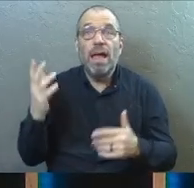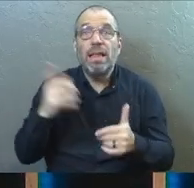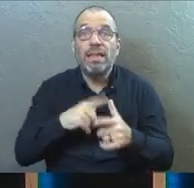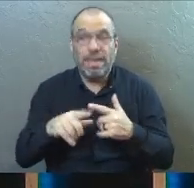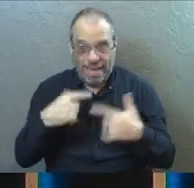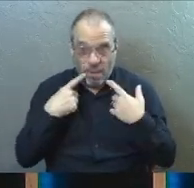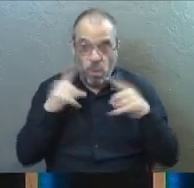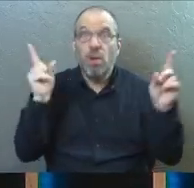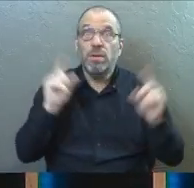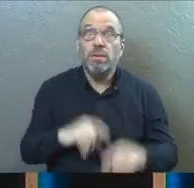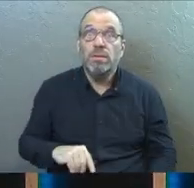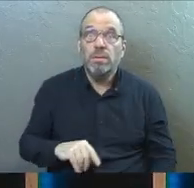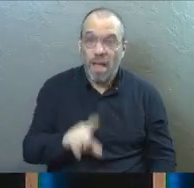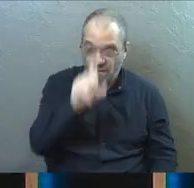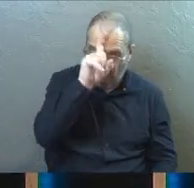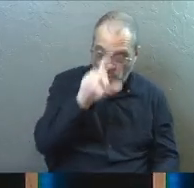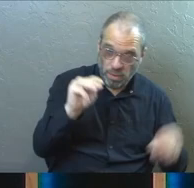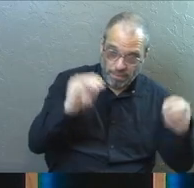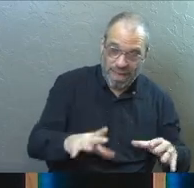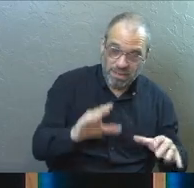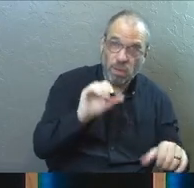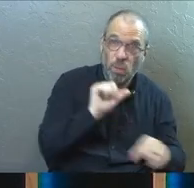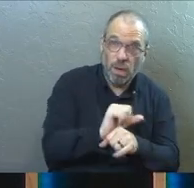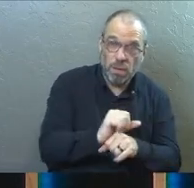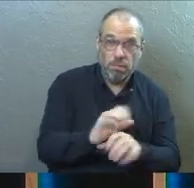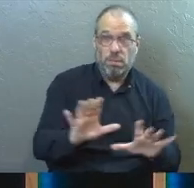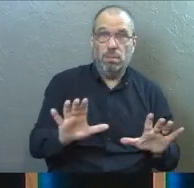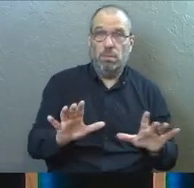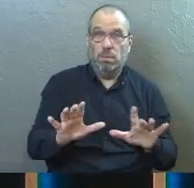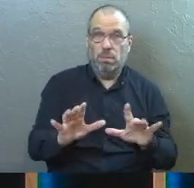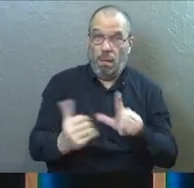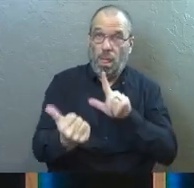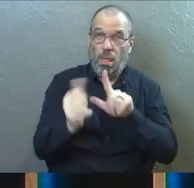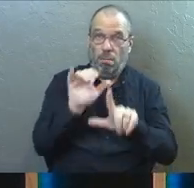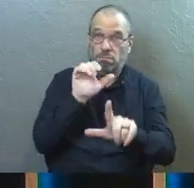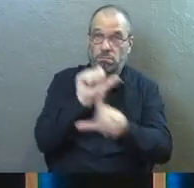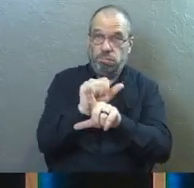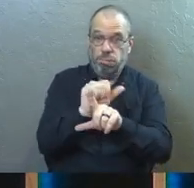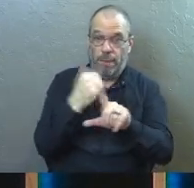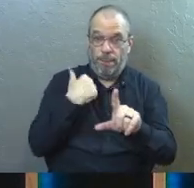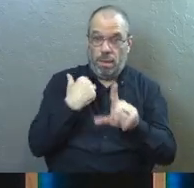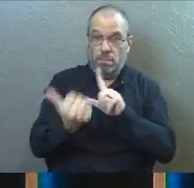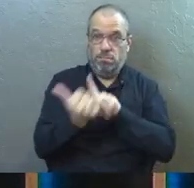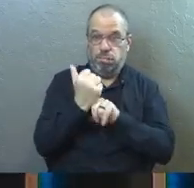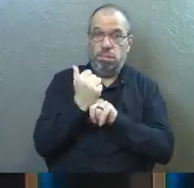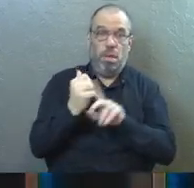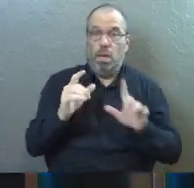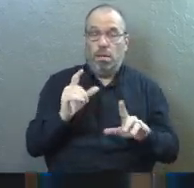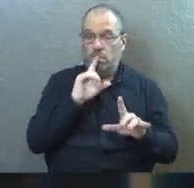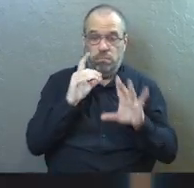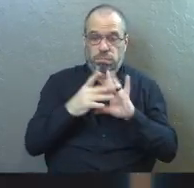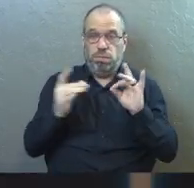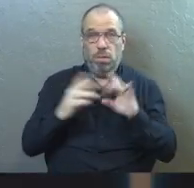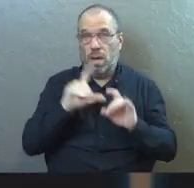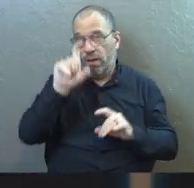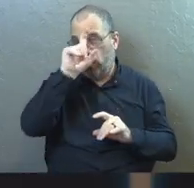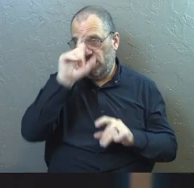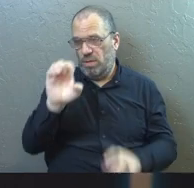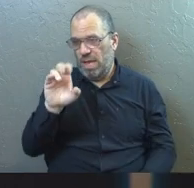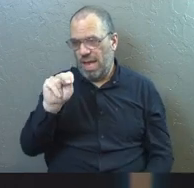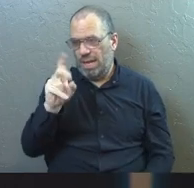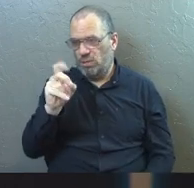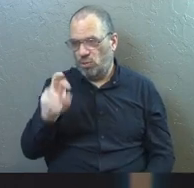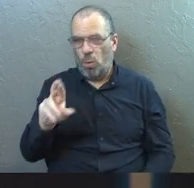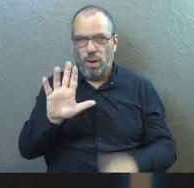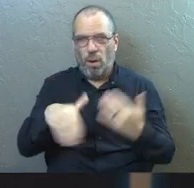And guess what? It works. Does that mess with you? Messes with me a bit. I'm not even going to talk about the witch of Endor and